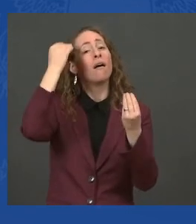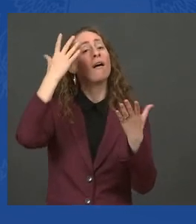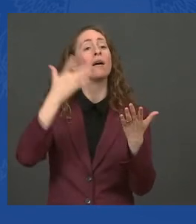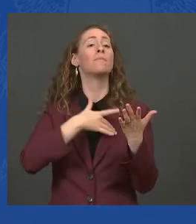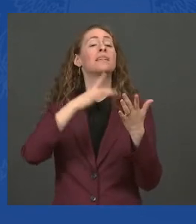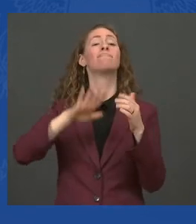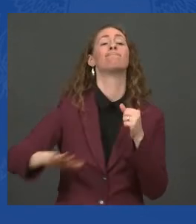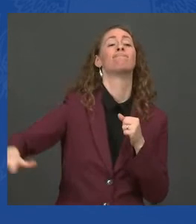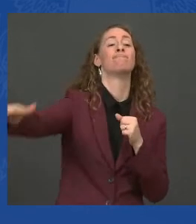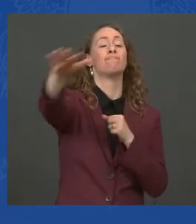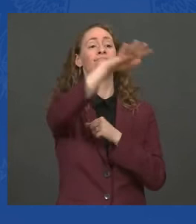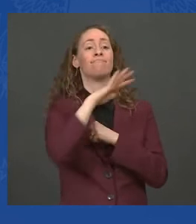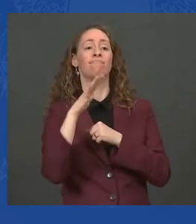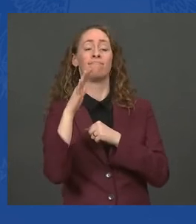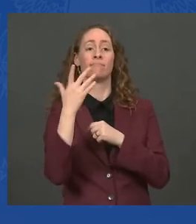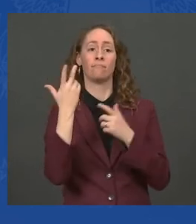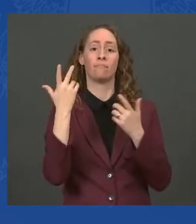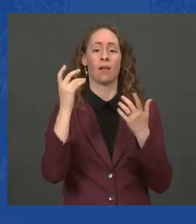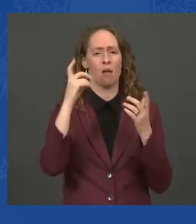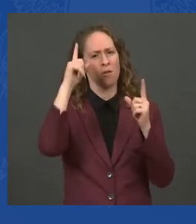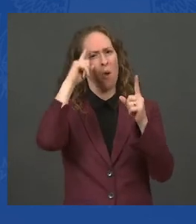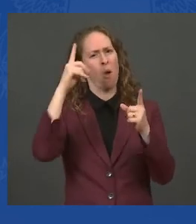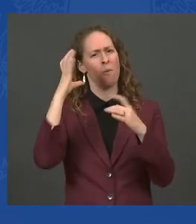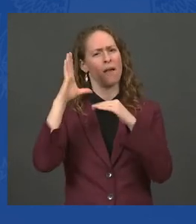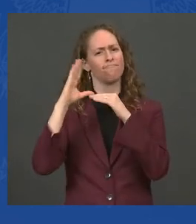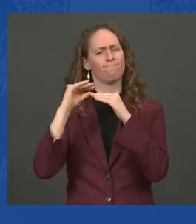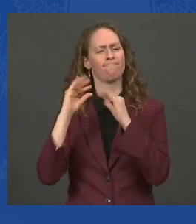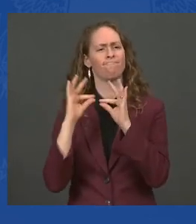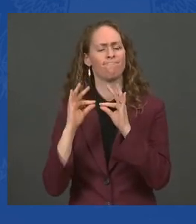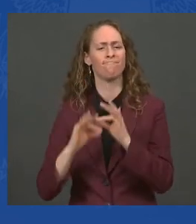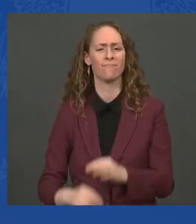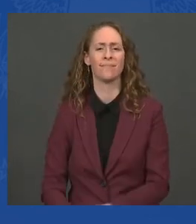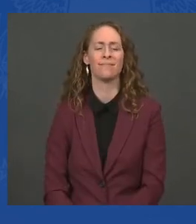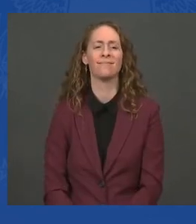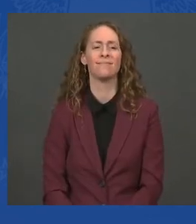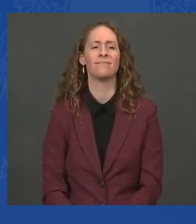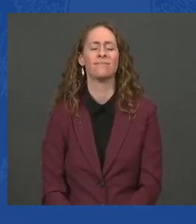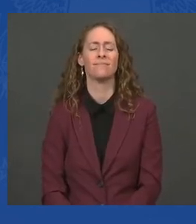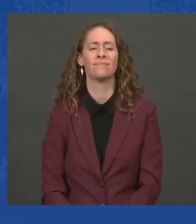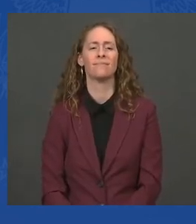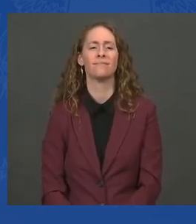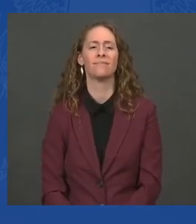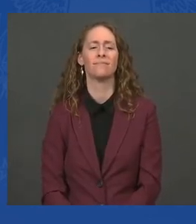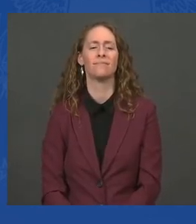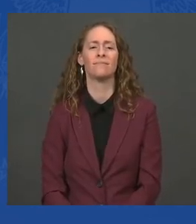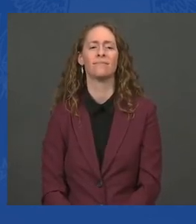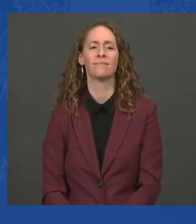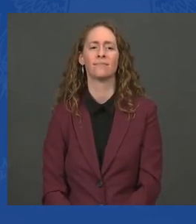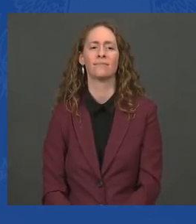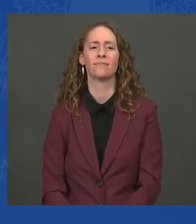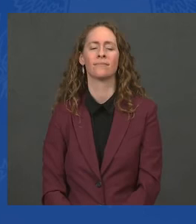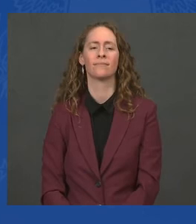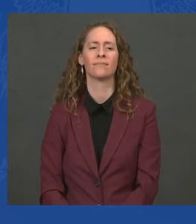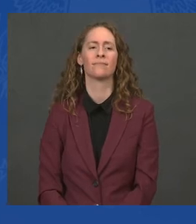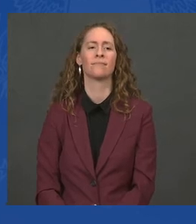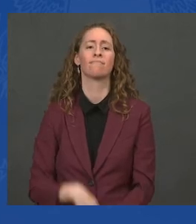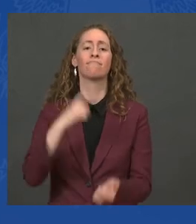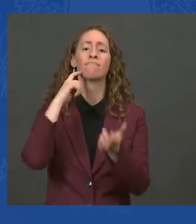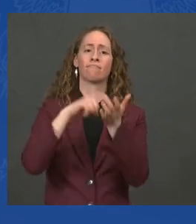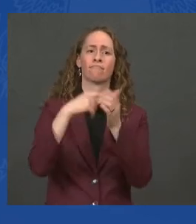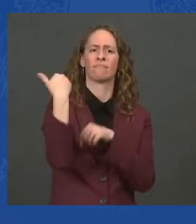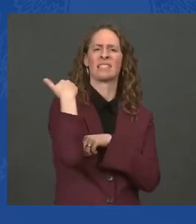October, excuse me, the average weekly price of gasoline on the wholesale market, that's what you sell to the gas stations,